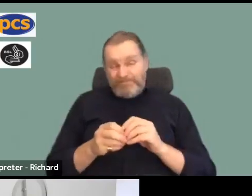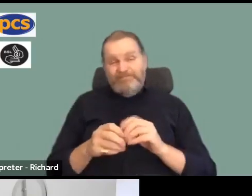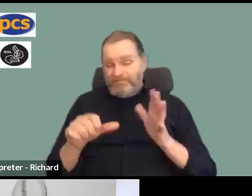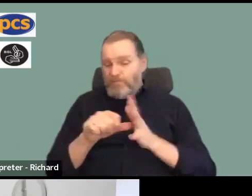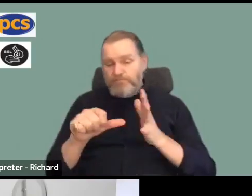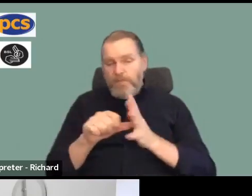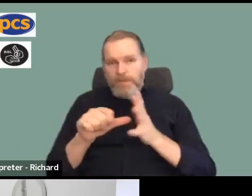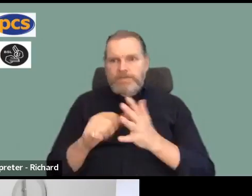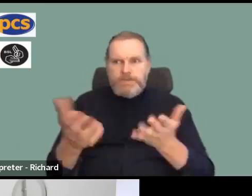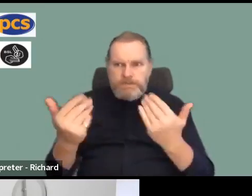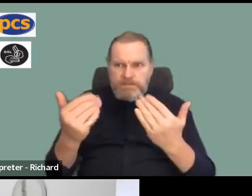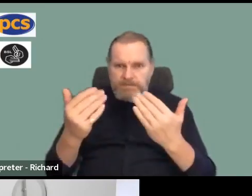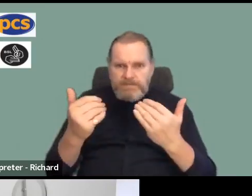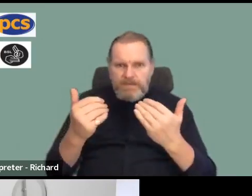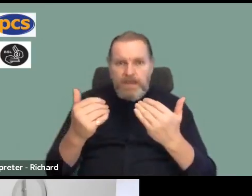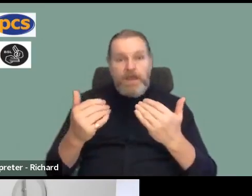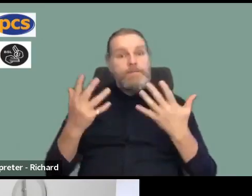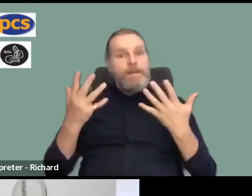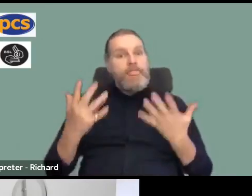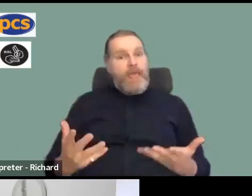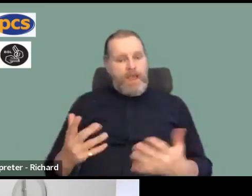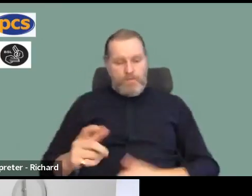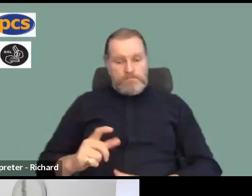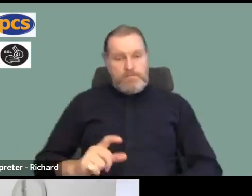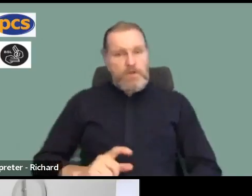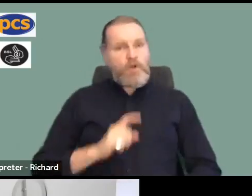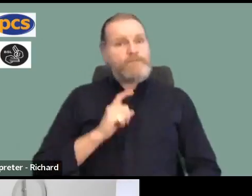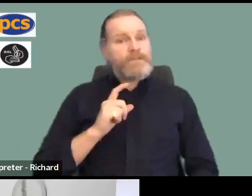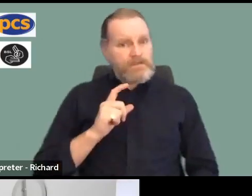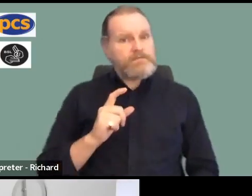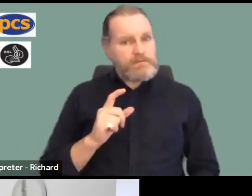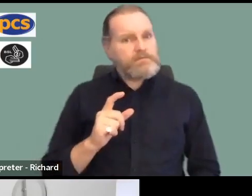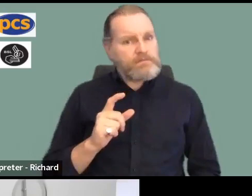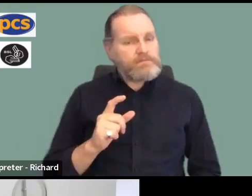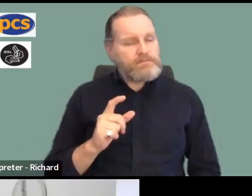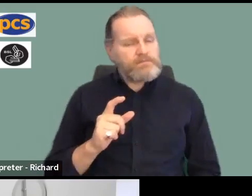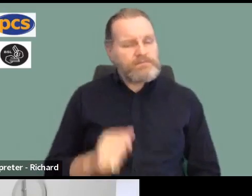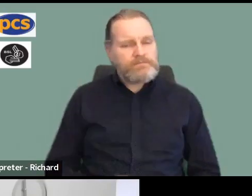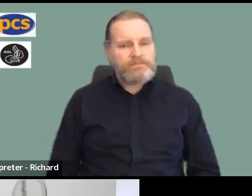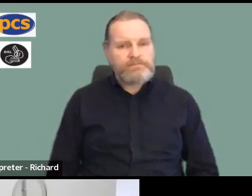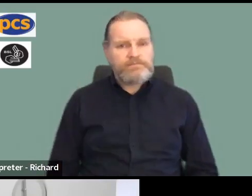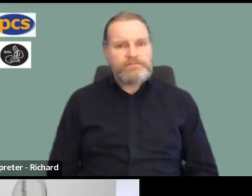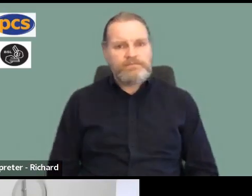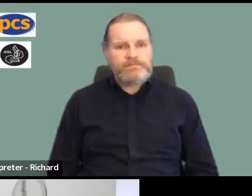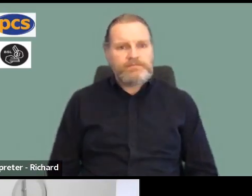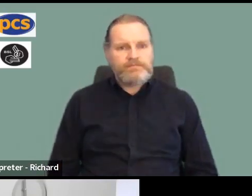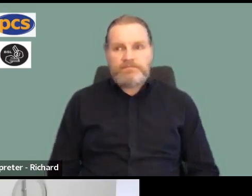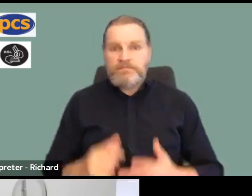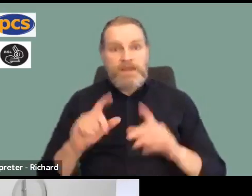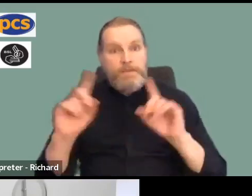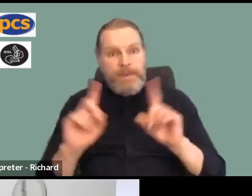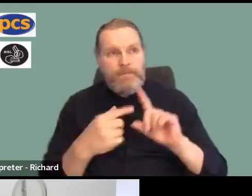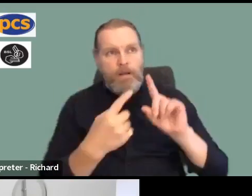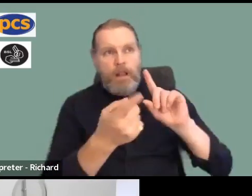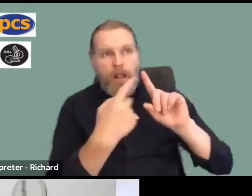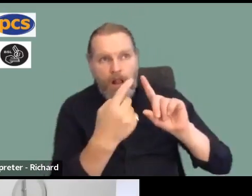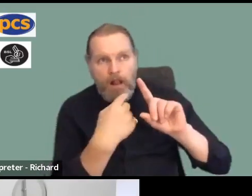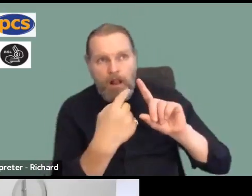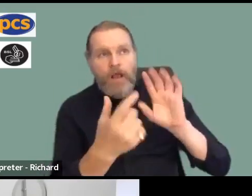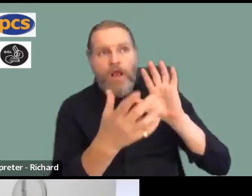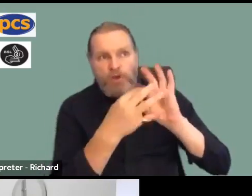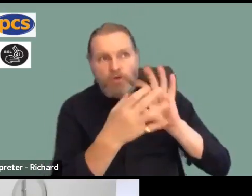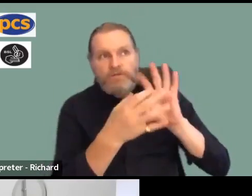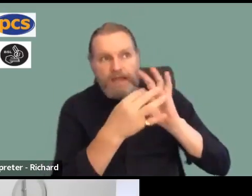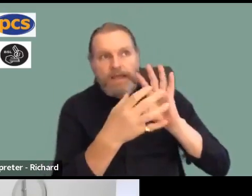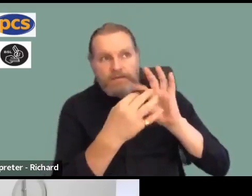We're confident that this time, however, just on the basis of people contacting the union, answering our surveys, people